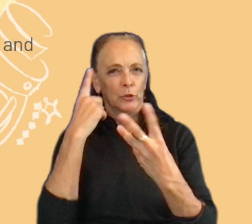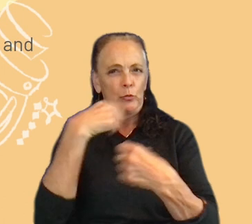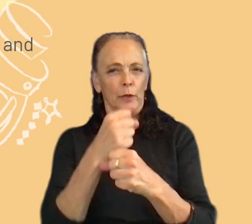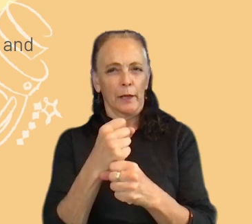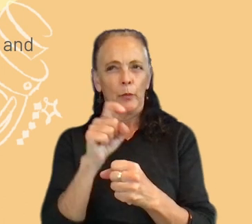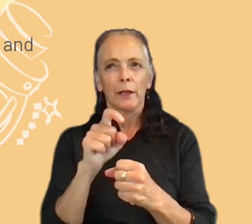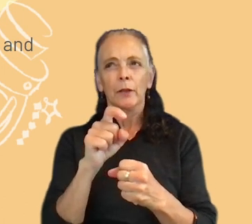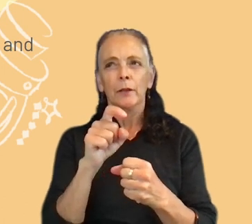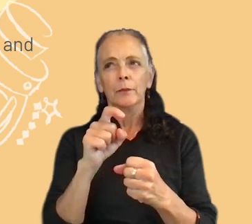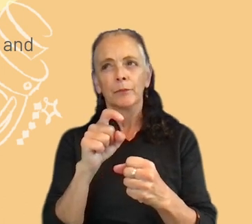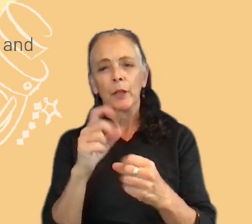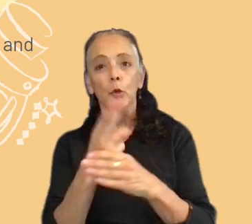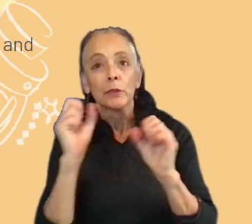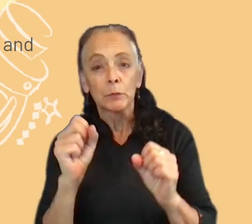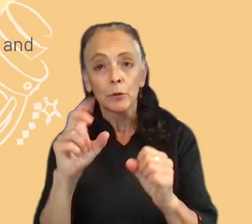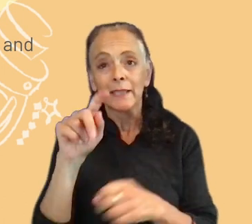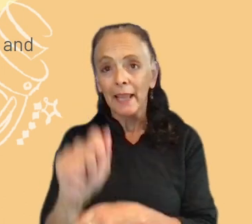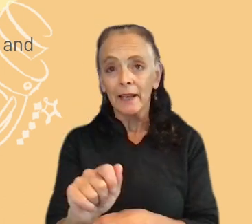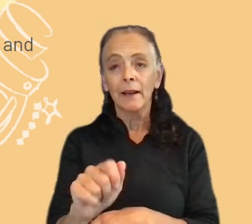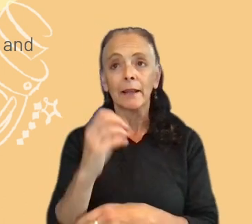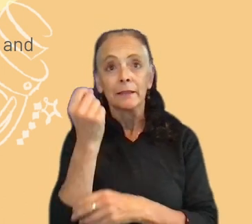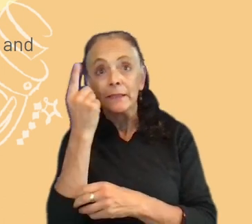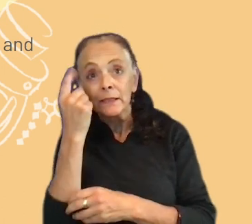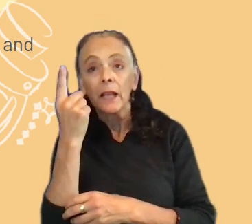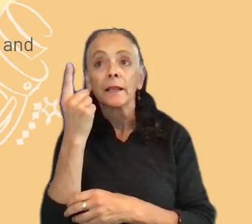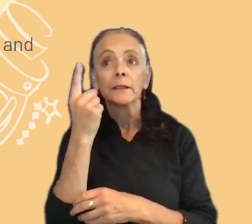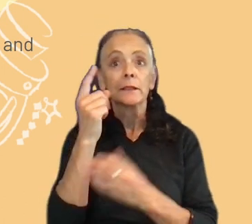data and insights for decision making for all the team.